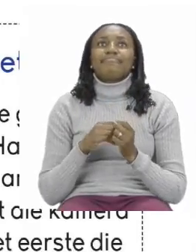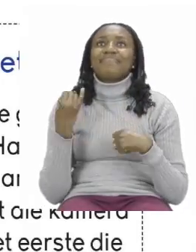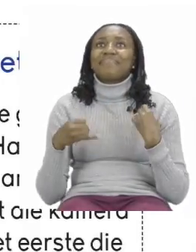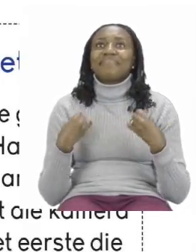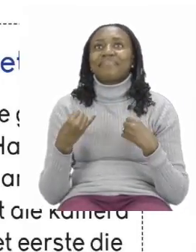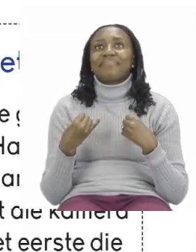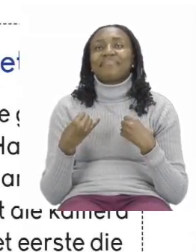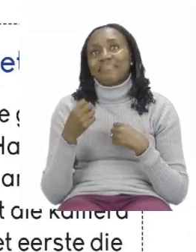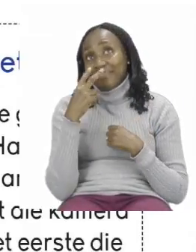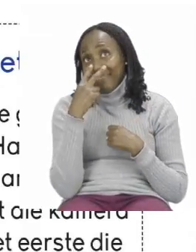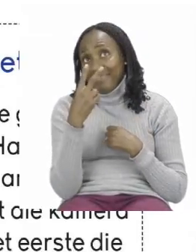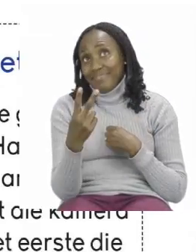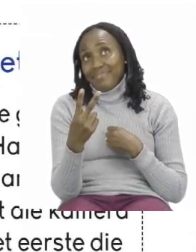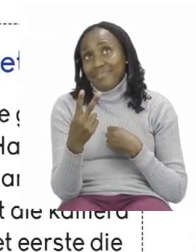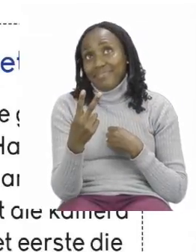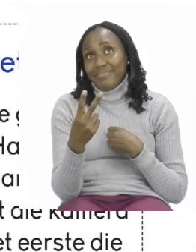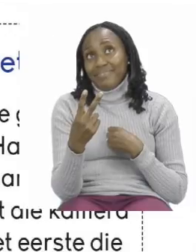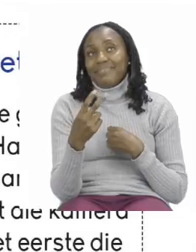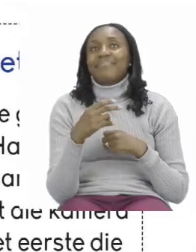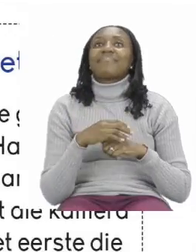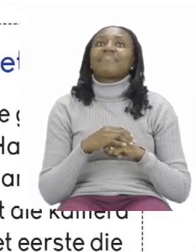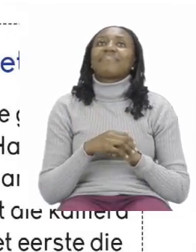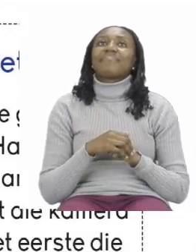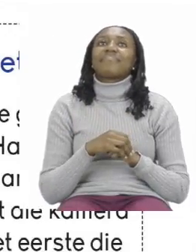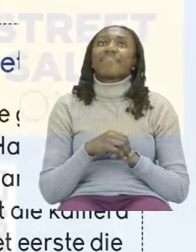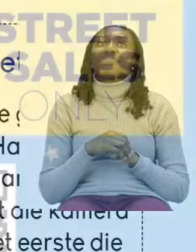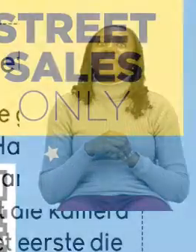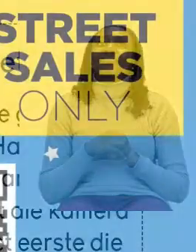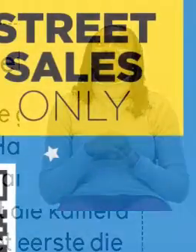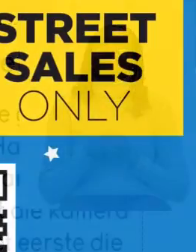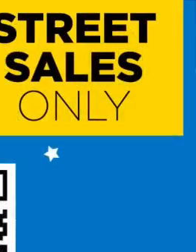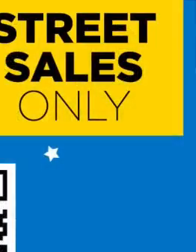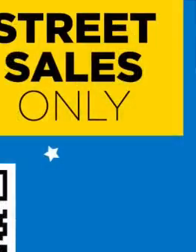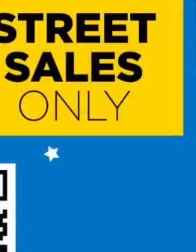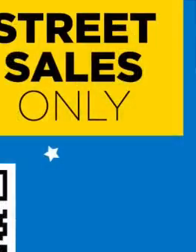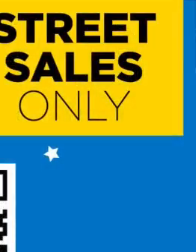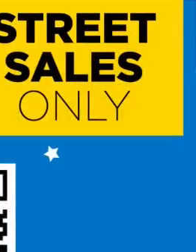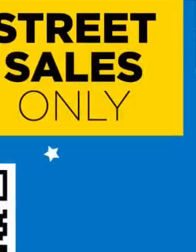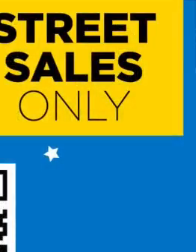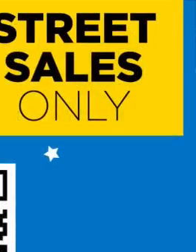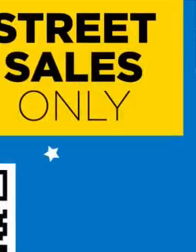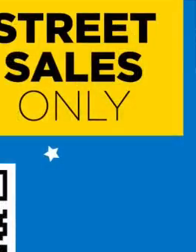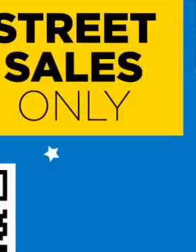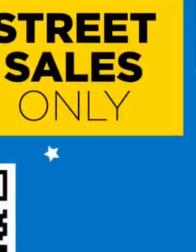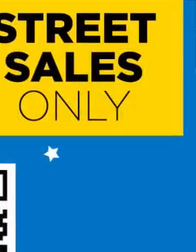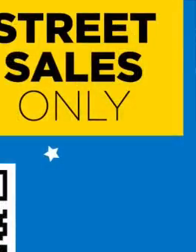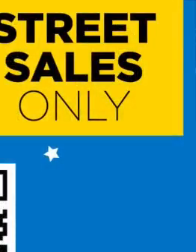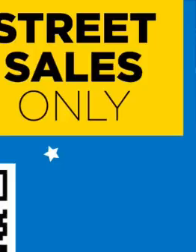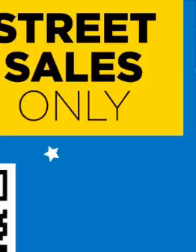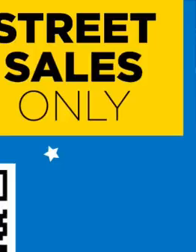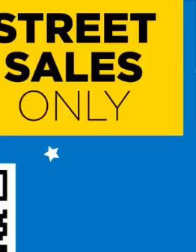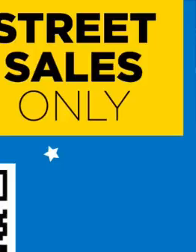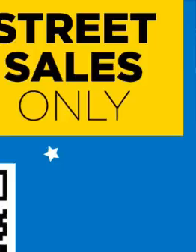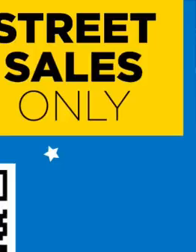and I'll see you when you're done reading after the advert break. Follow us on My Zone Facebook Active Kids to watch